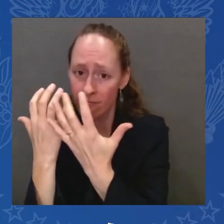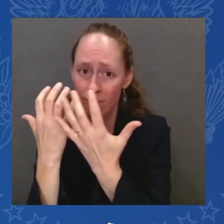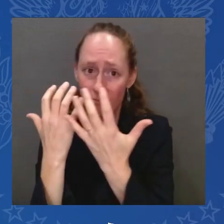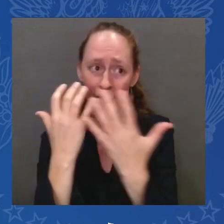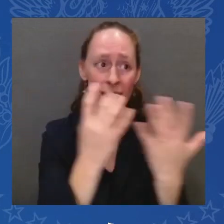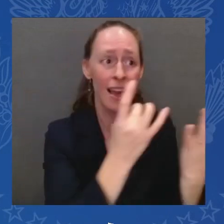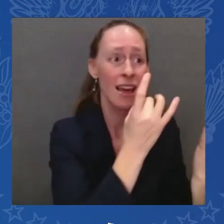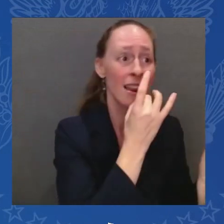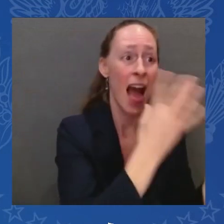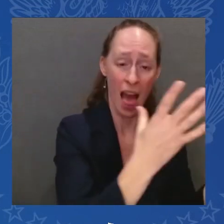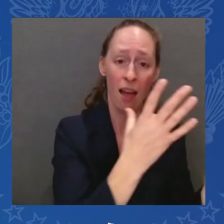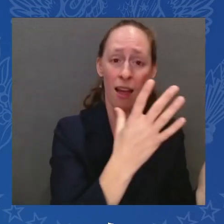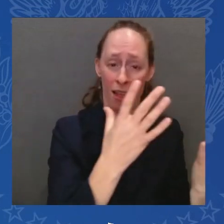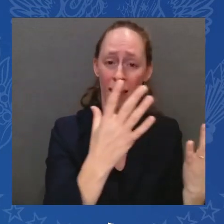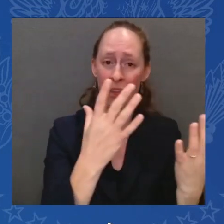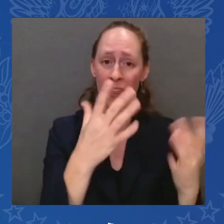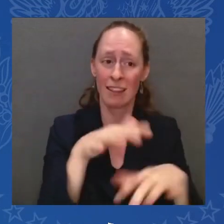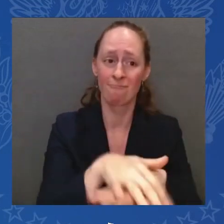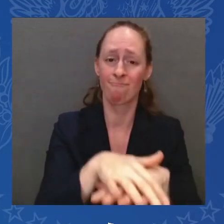darkness of these past few days.